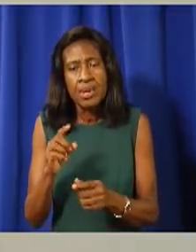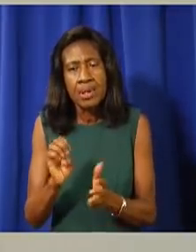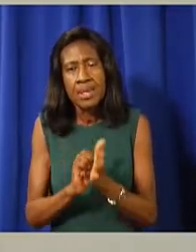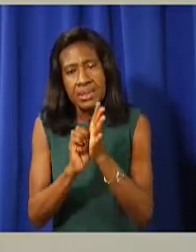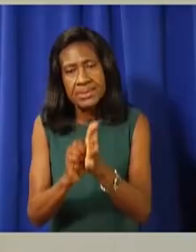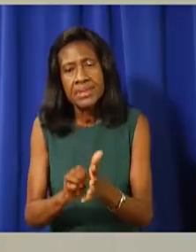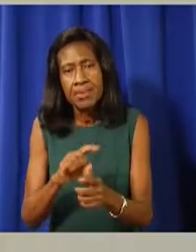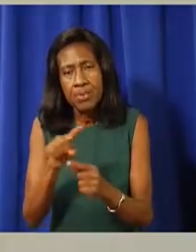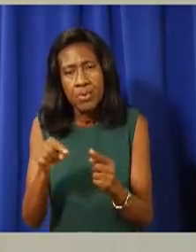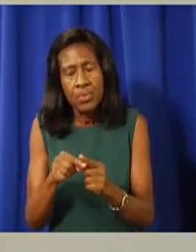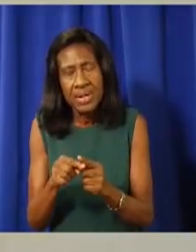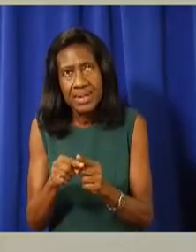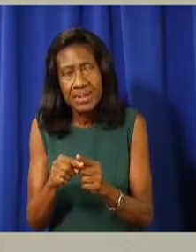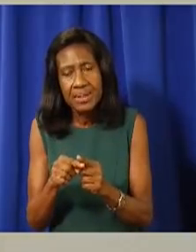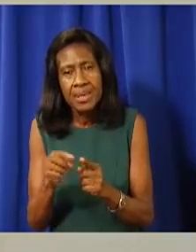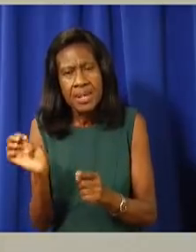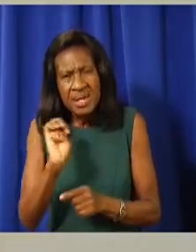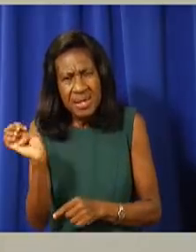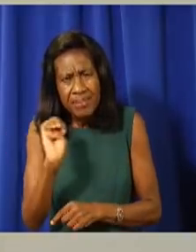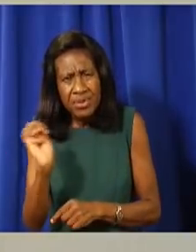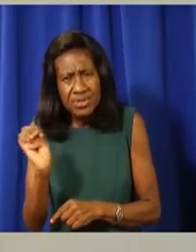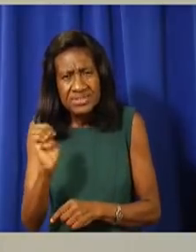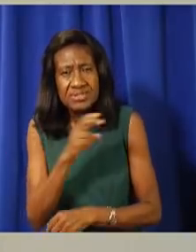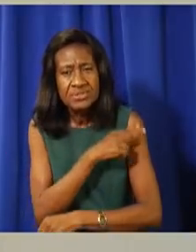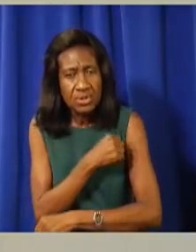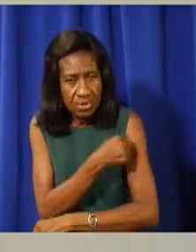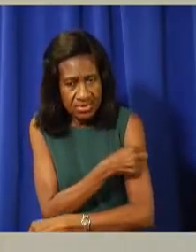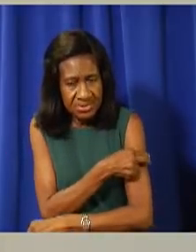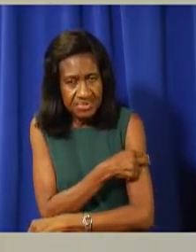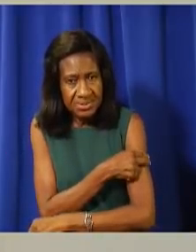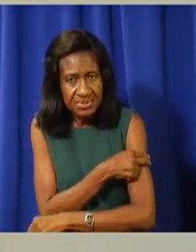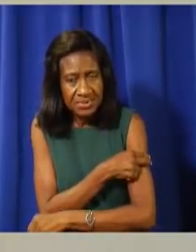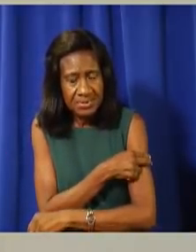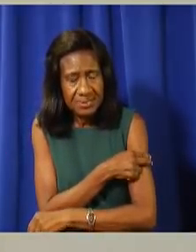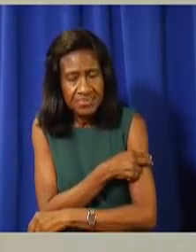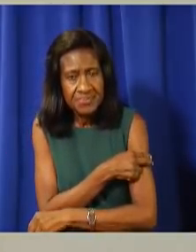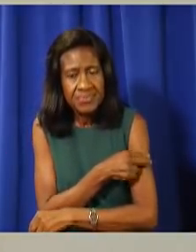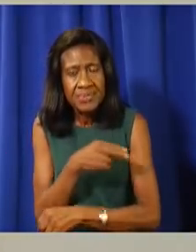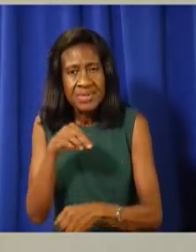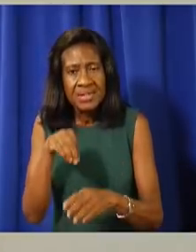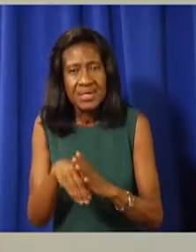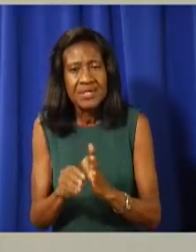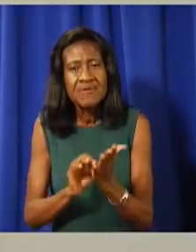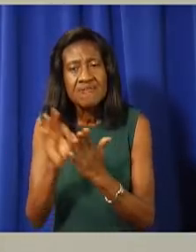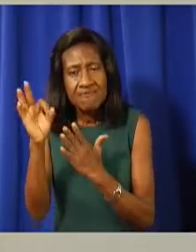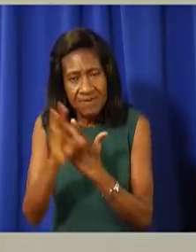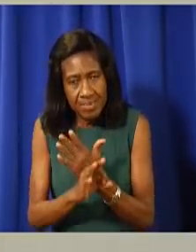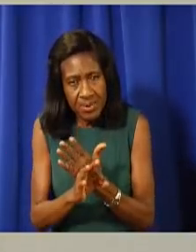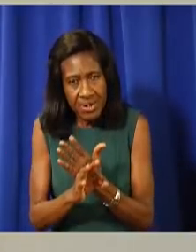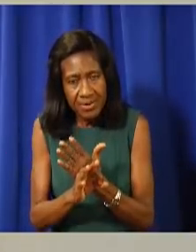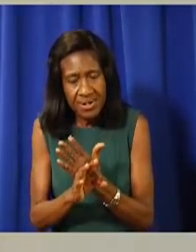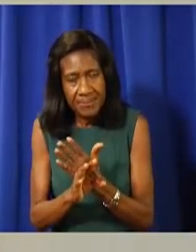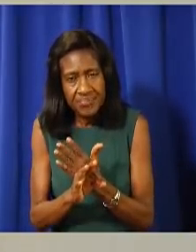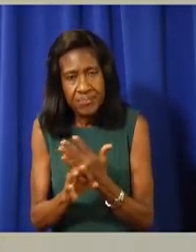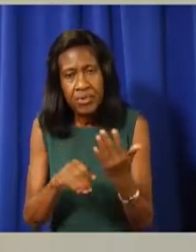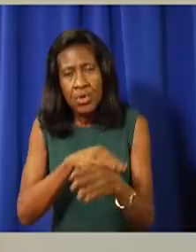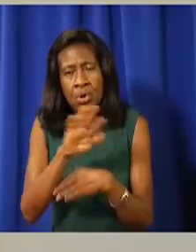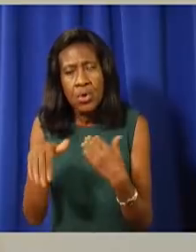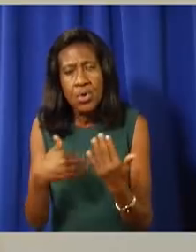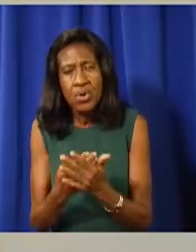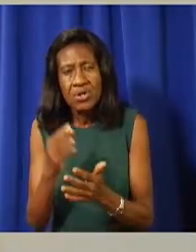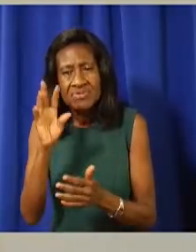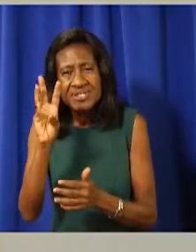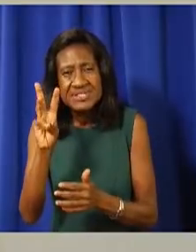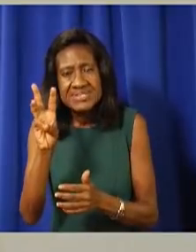hospital at Family Life Centre was demobilized in February, all assets of the 60-bed facility